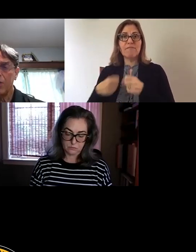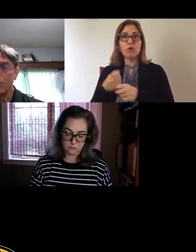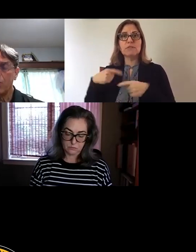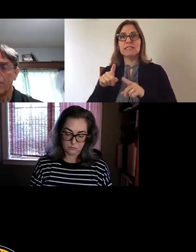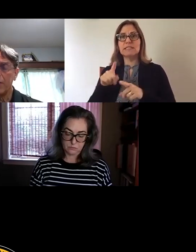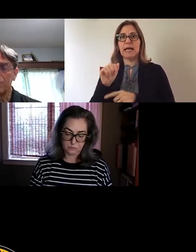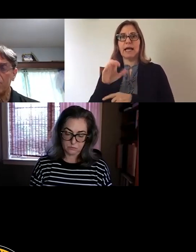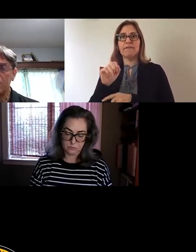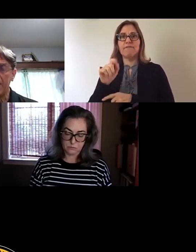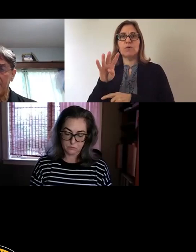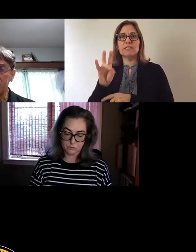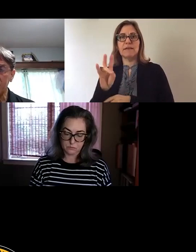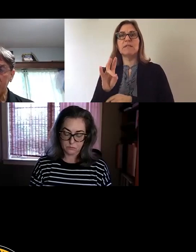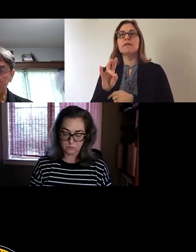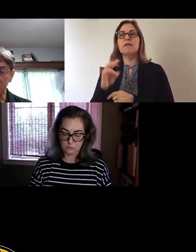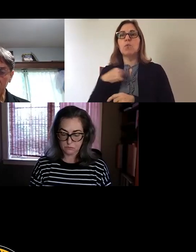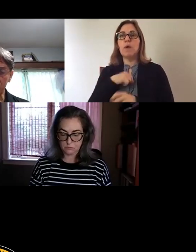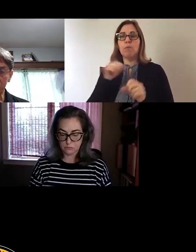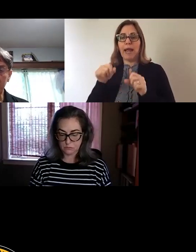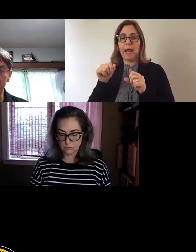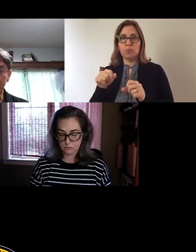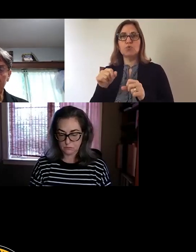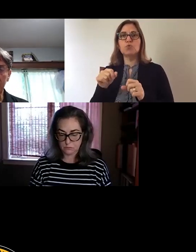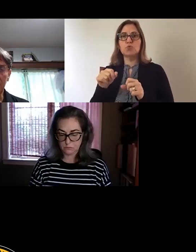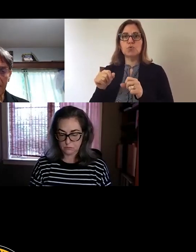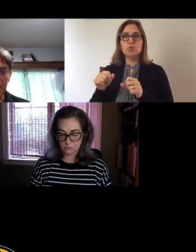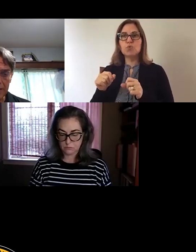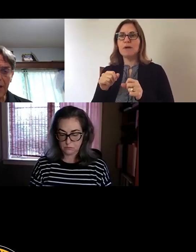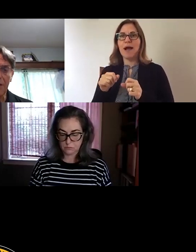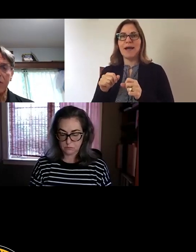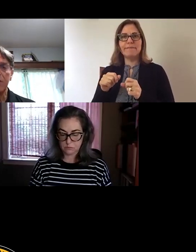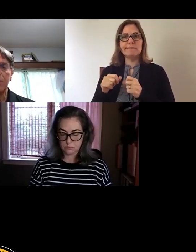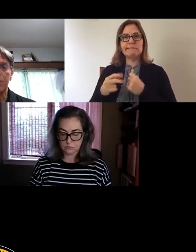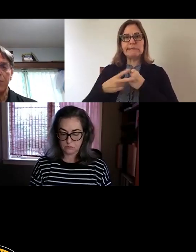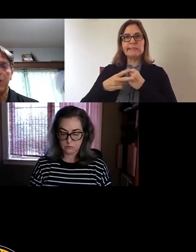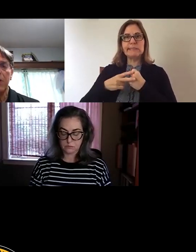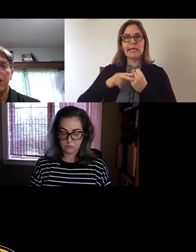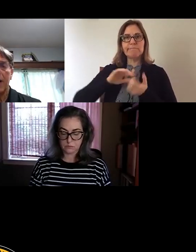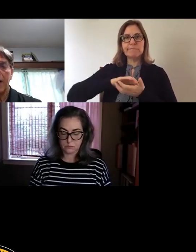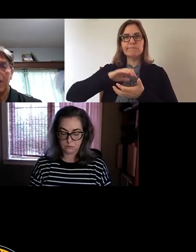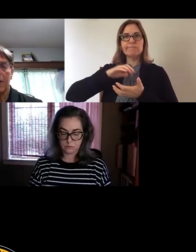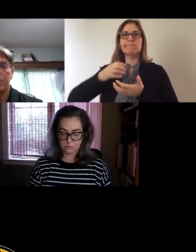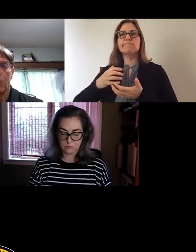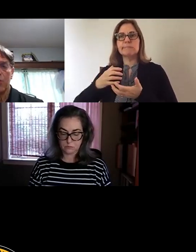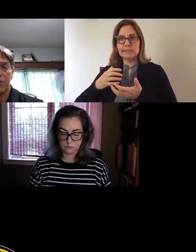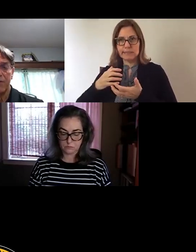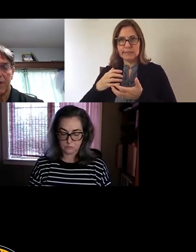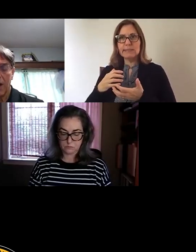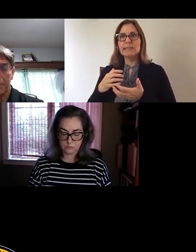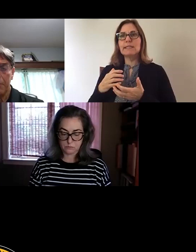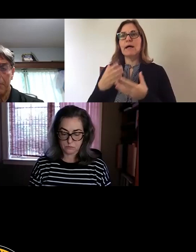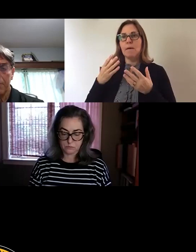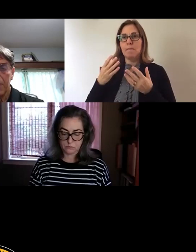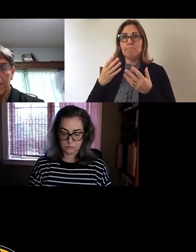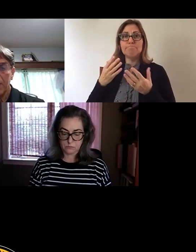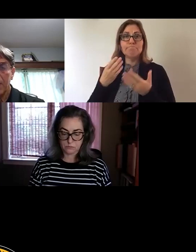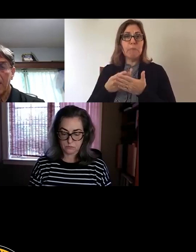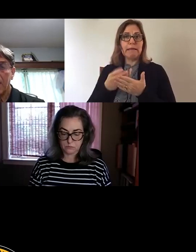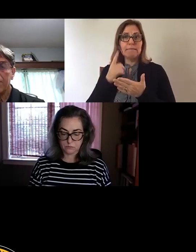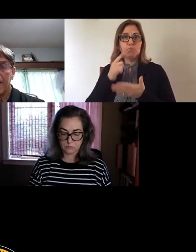We were able to amass a cushion that let us get through that portion of time.